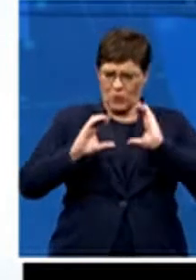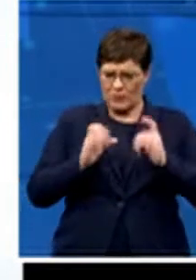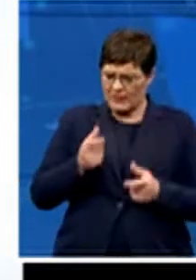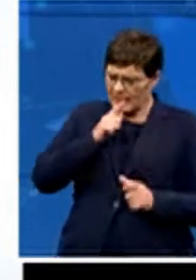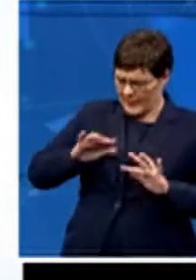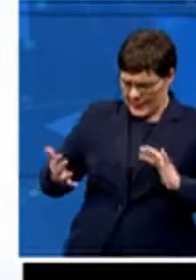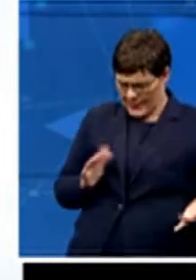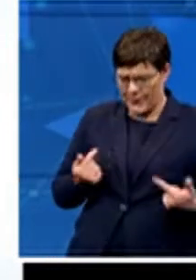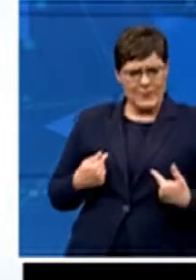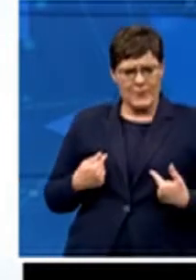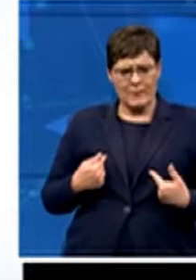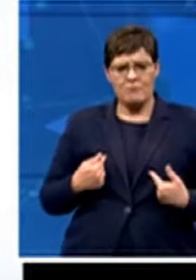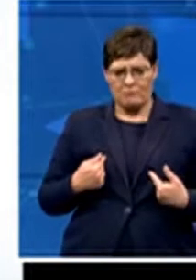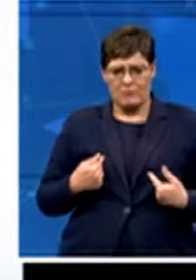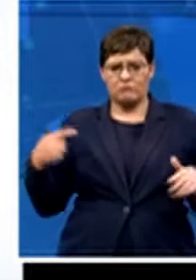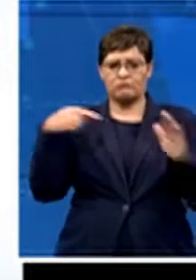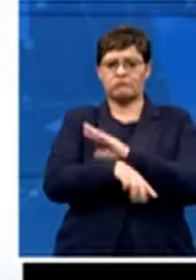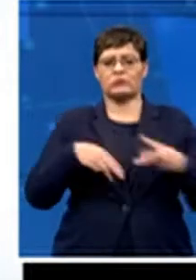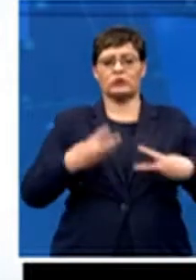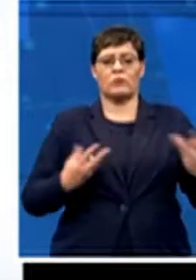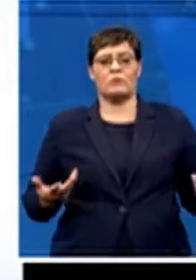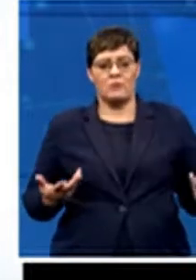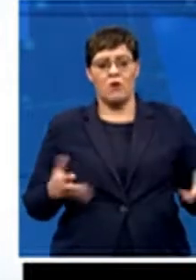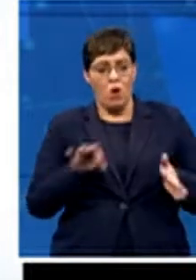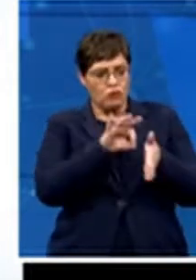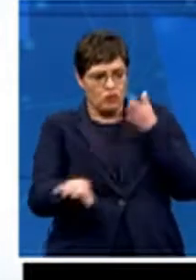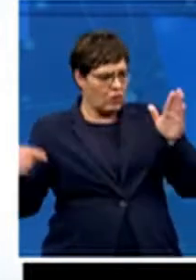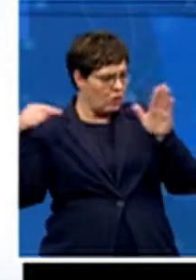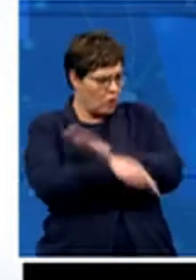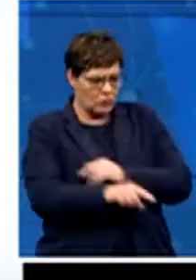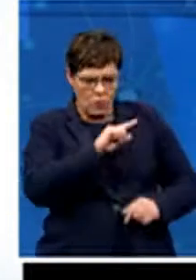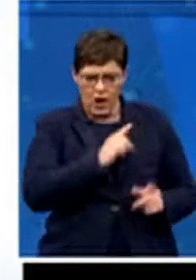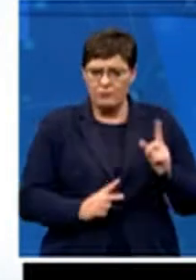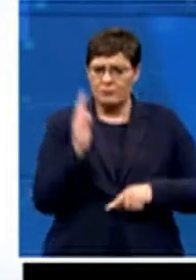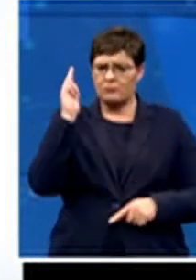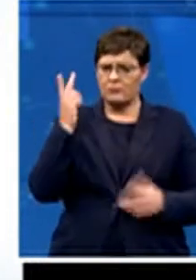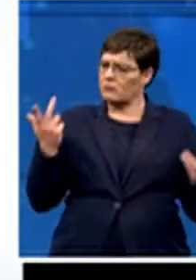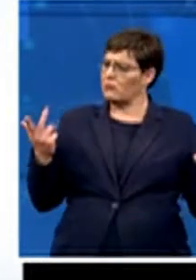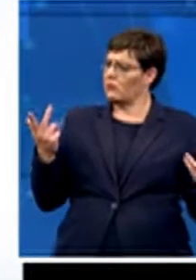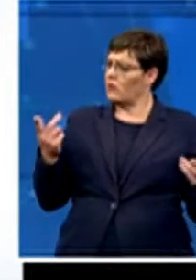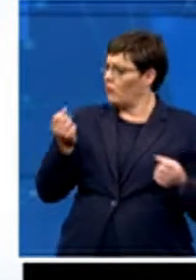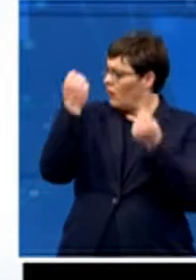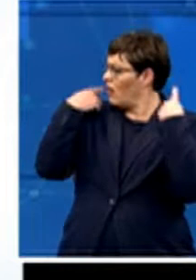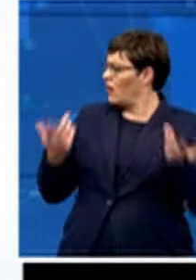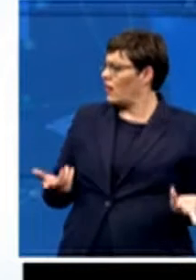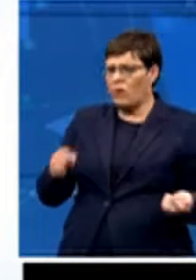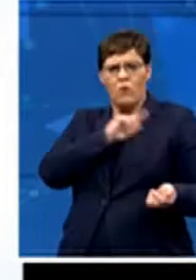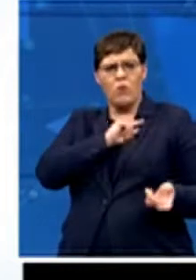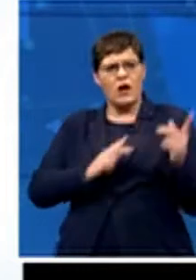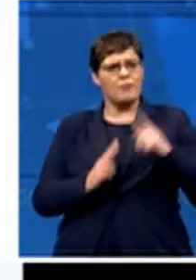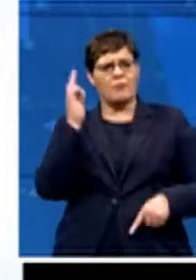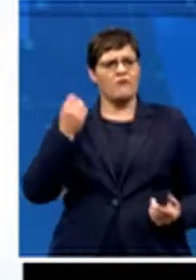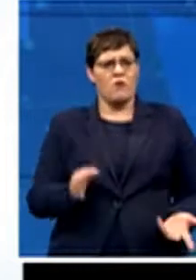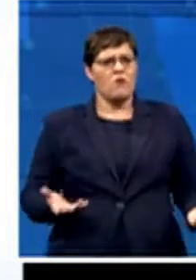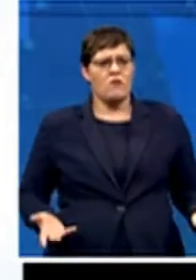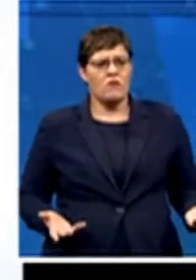or their contracts because of this did not understand the reasons for that. And so they